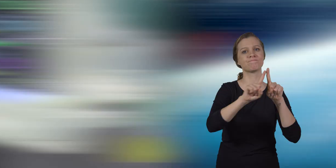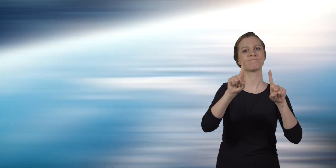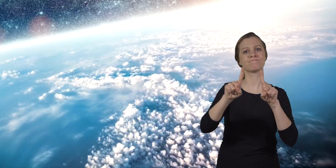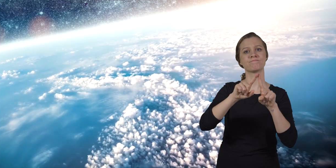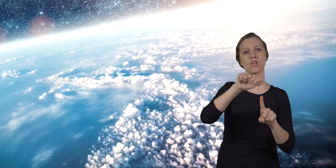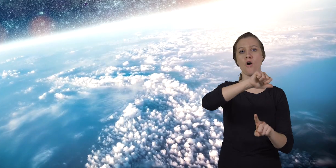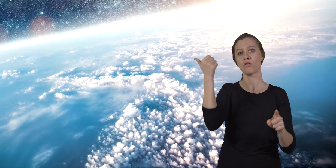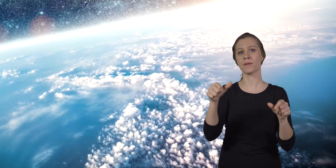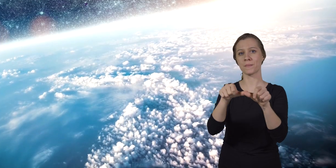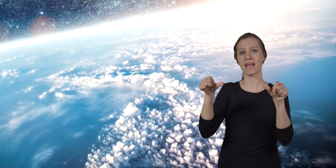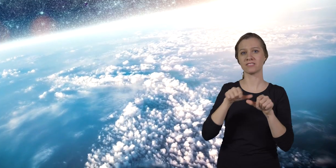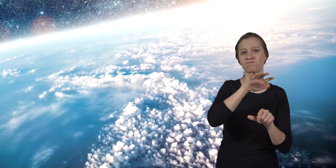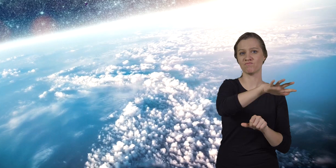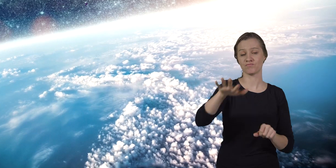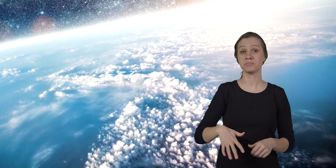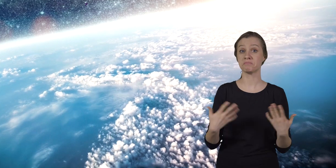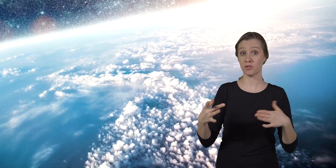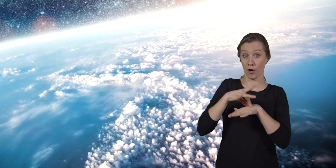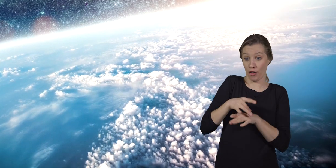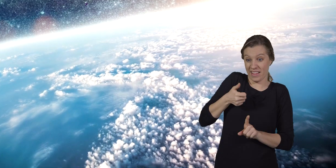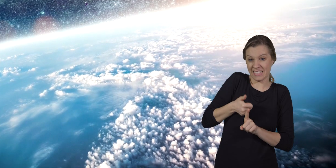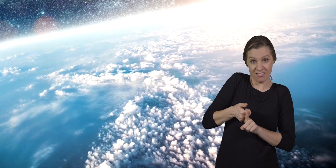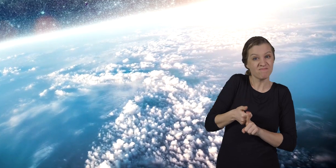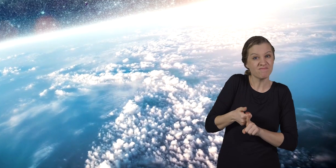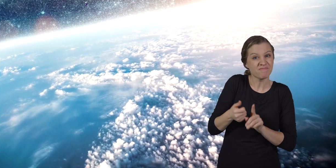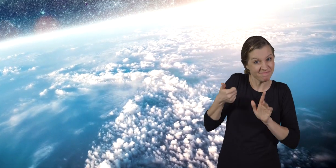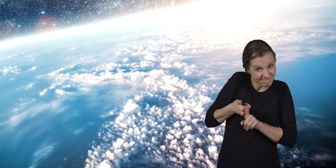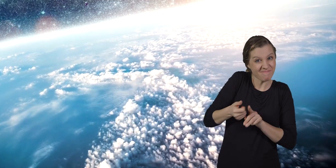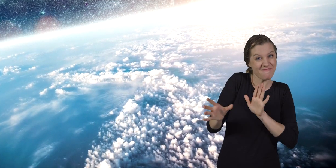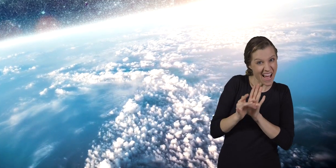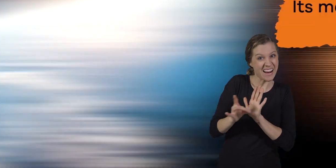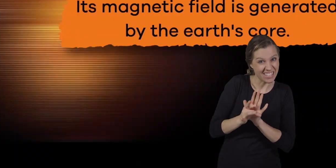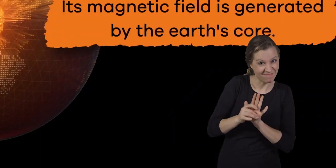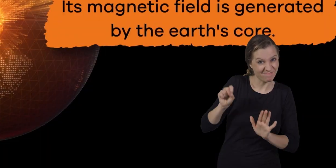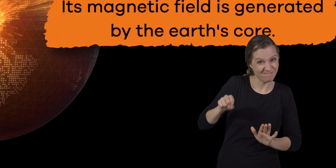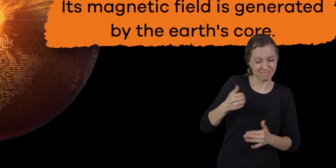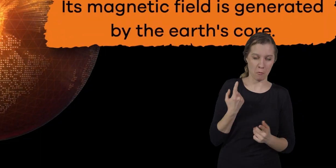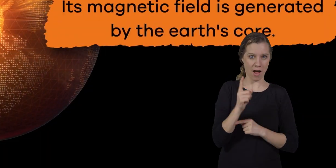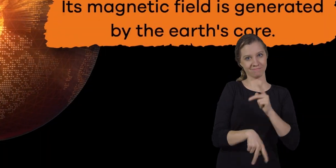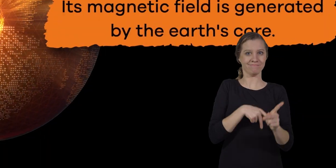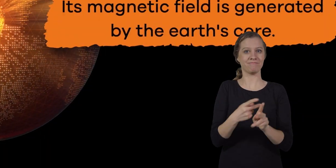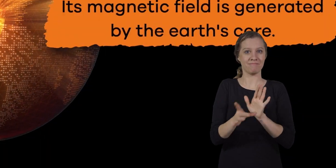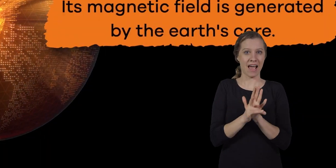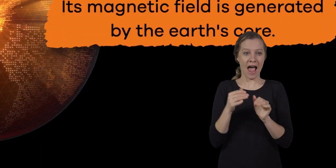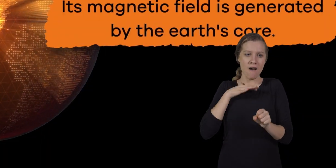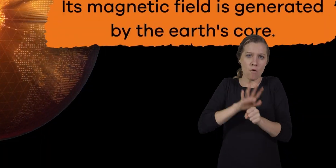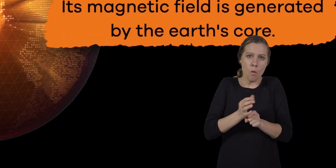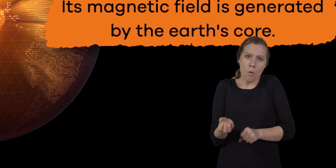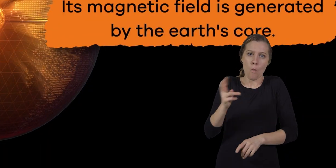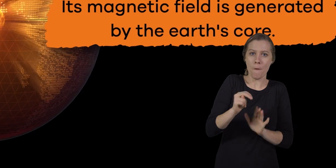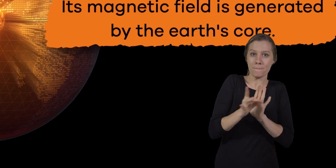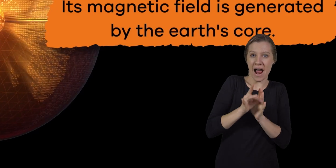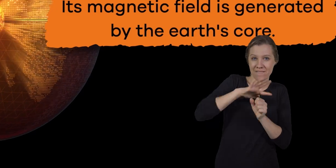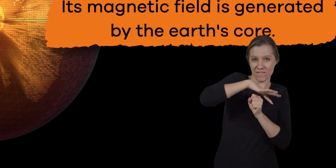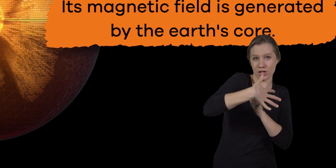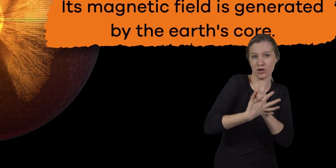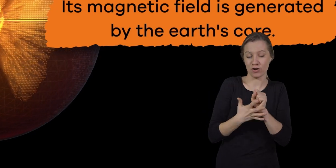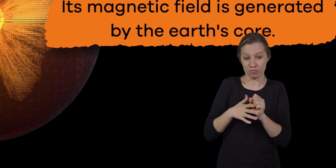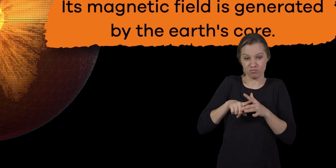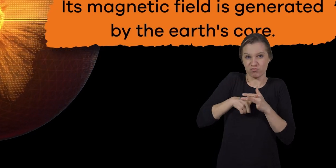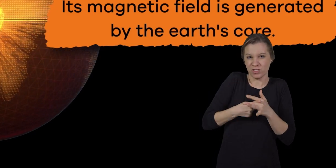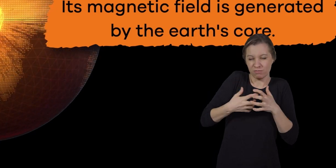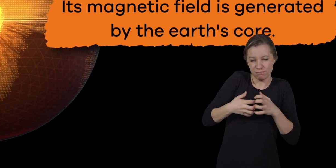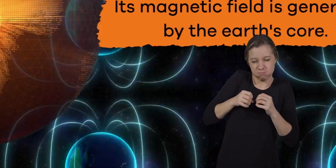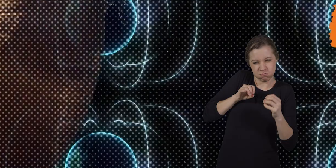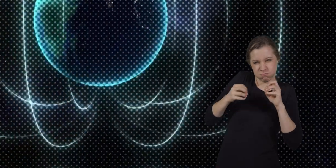in fact the earth itself is a magnet of sorts with its own magnetic field that is generated by the